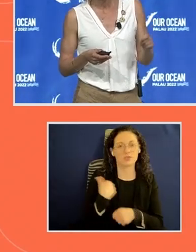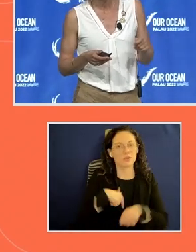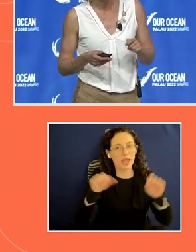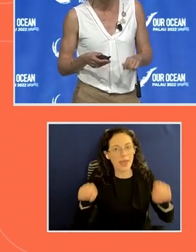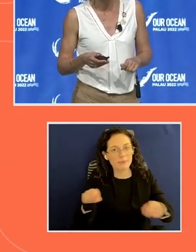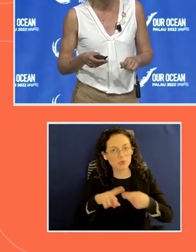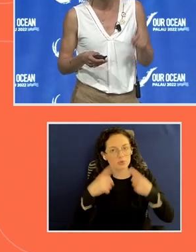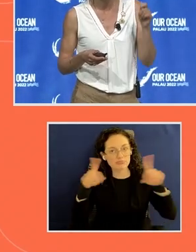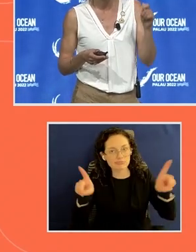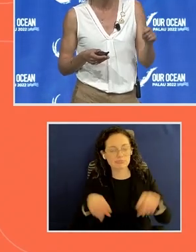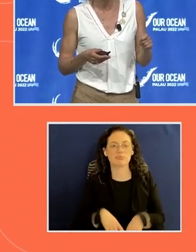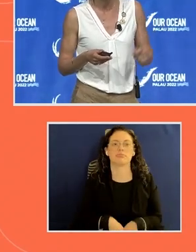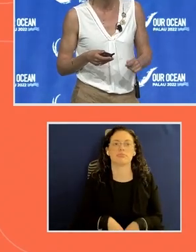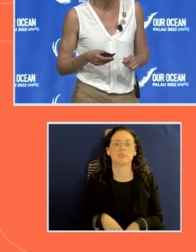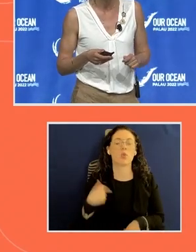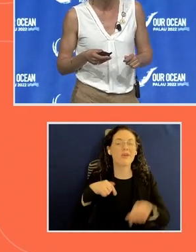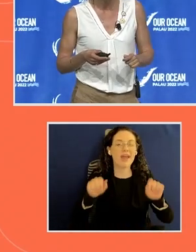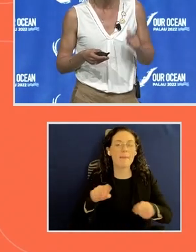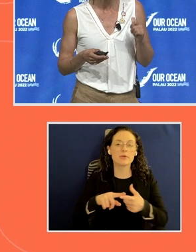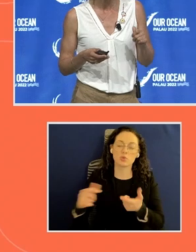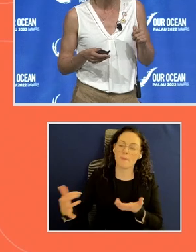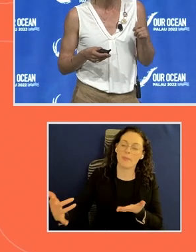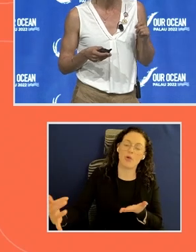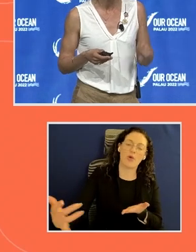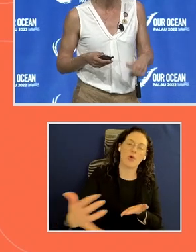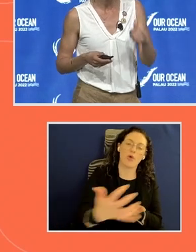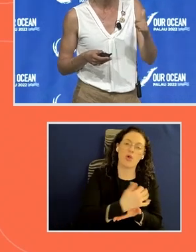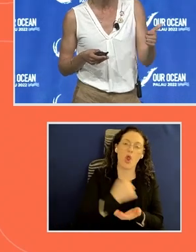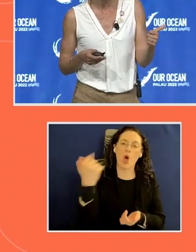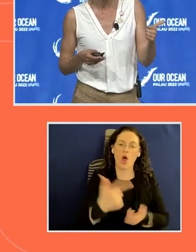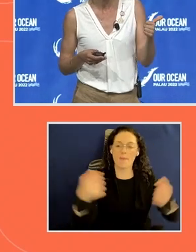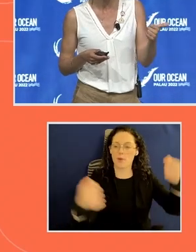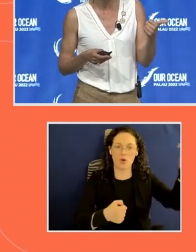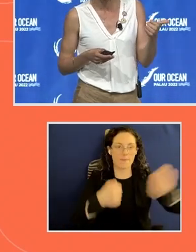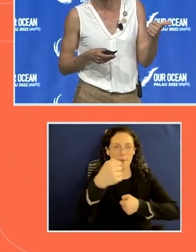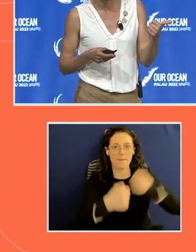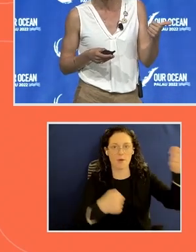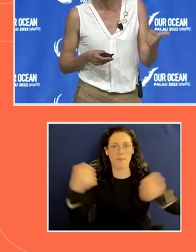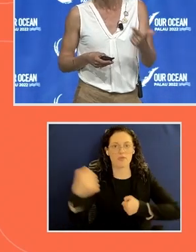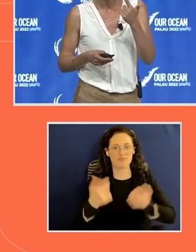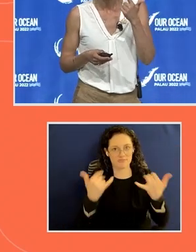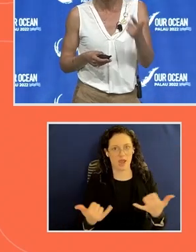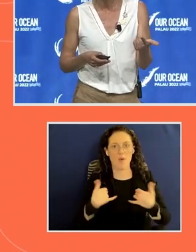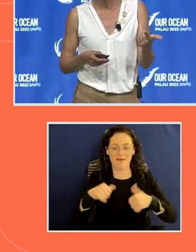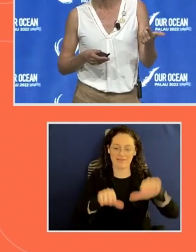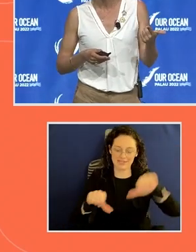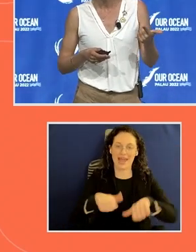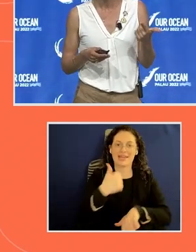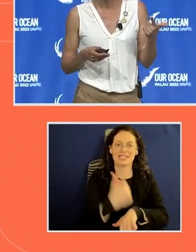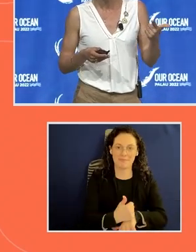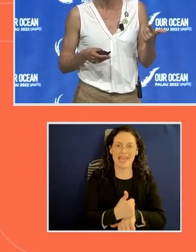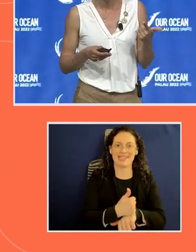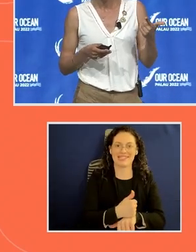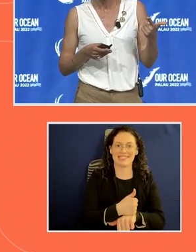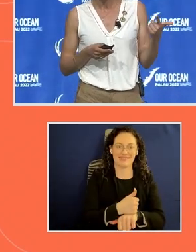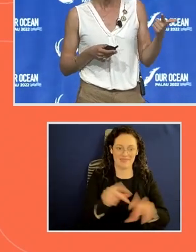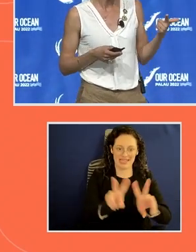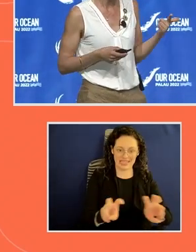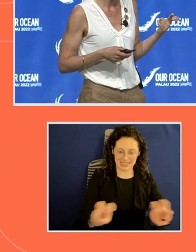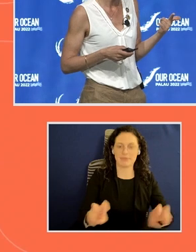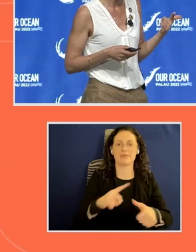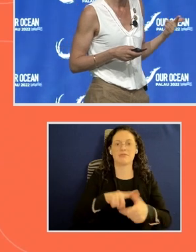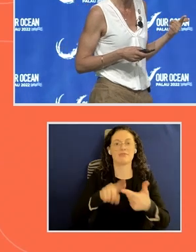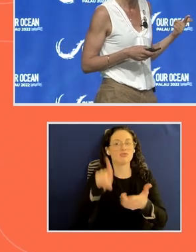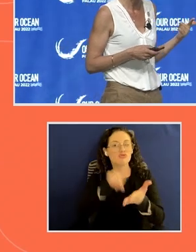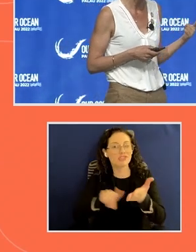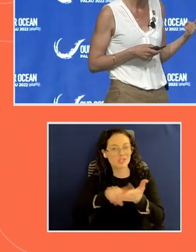able to pull together the relevant partners. And now there is a science-based stock assessment. There is a research study that's informing